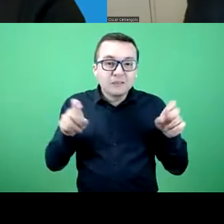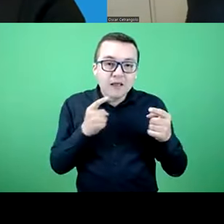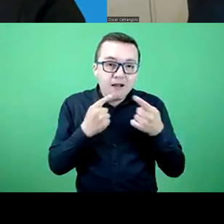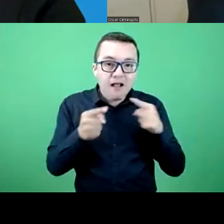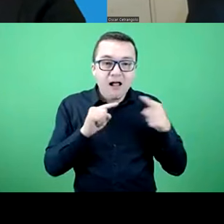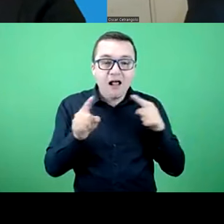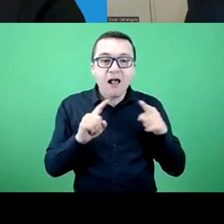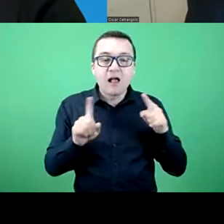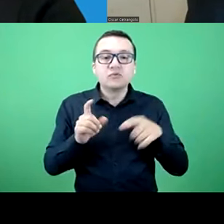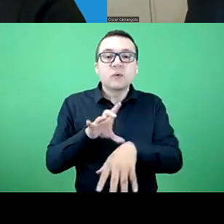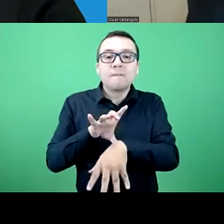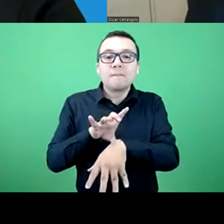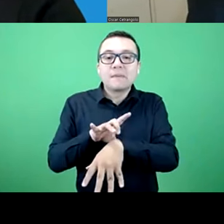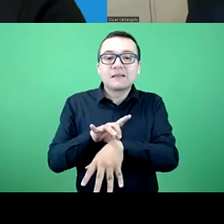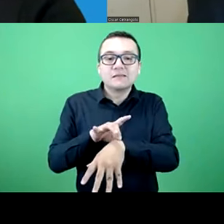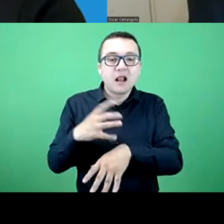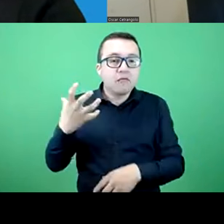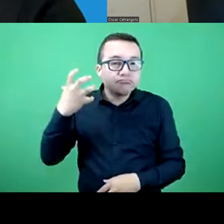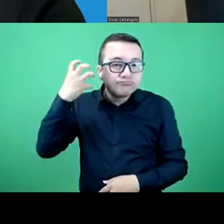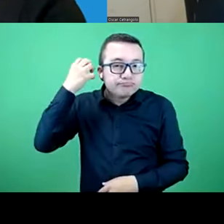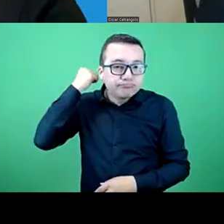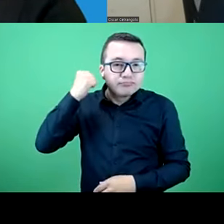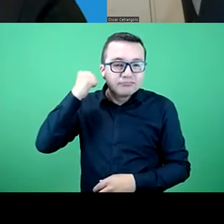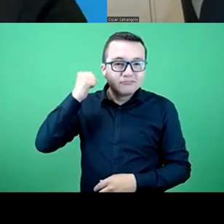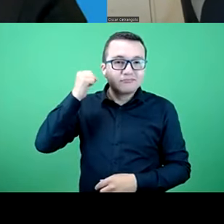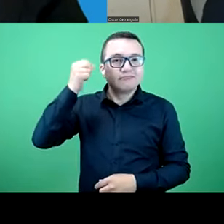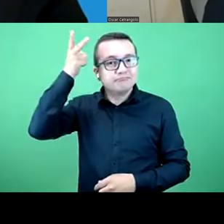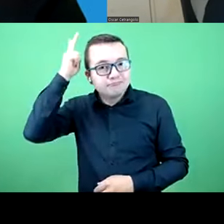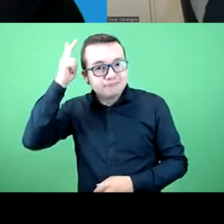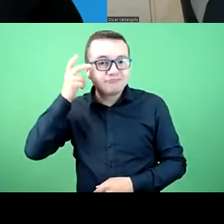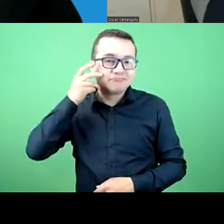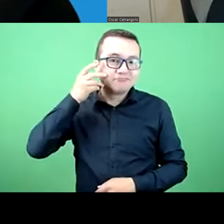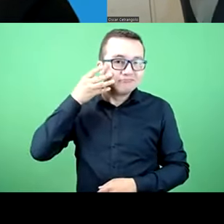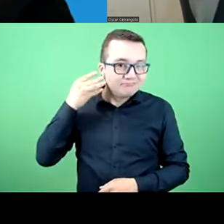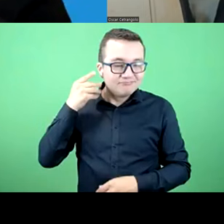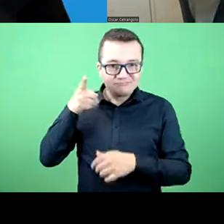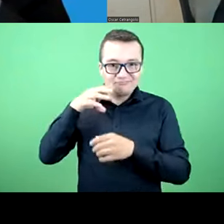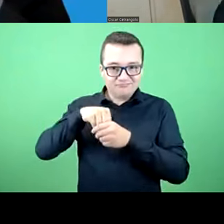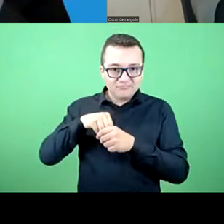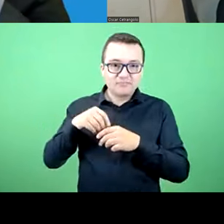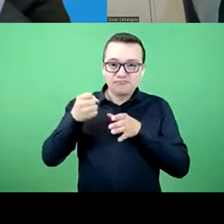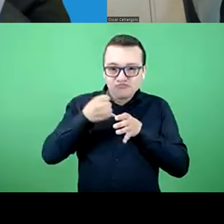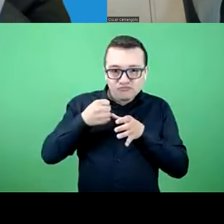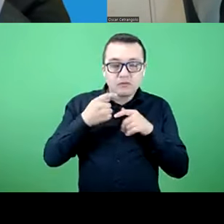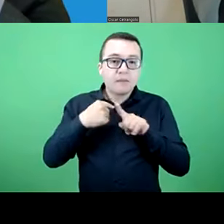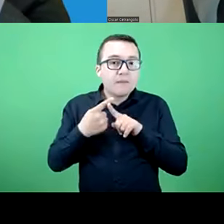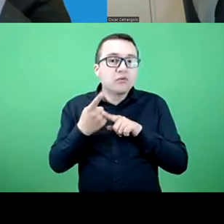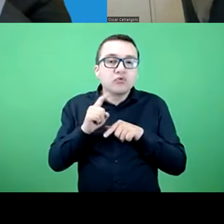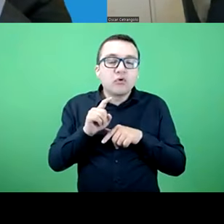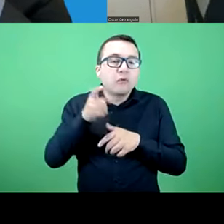discussing traditional and complementary medicine and primary health service in the Americas. So,